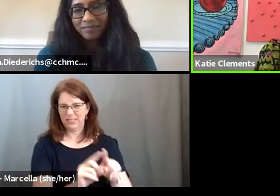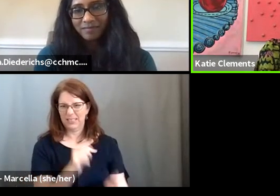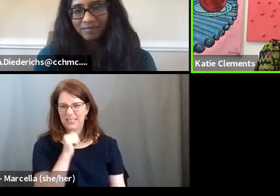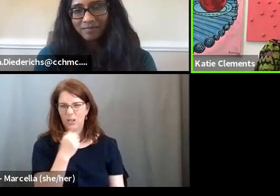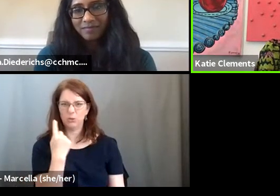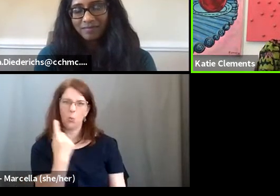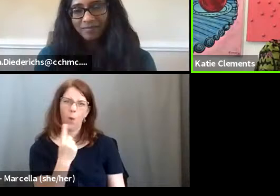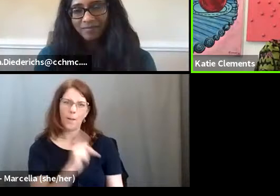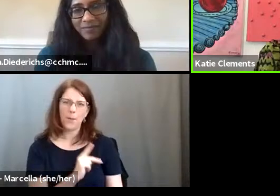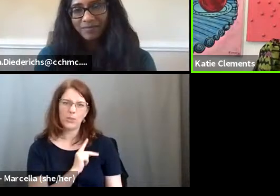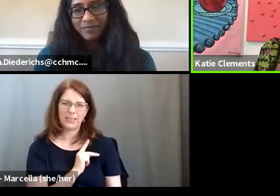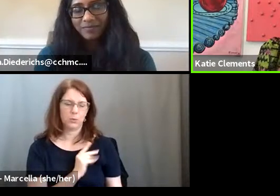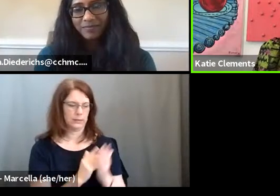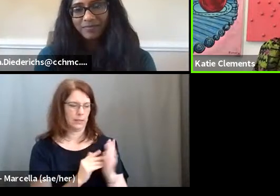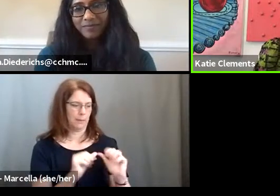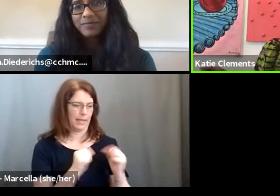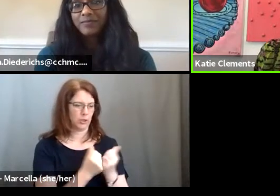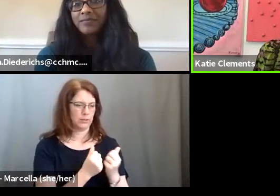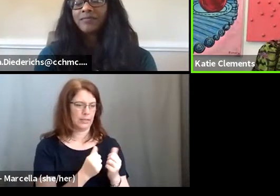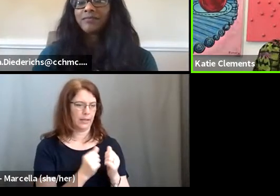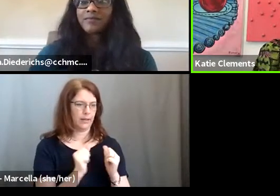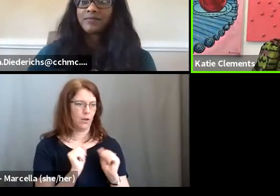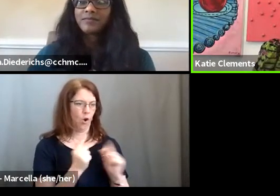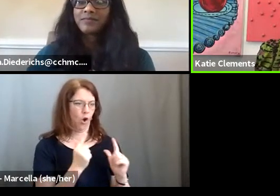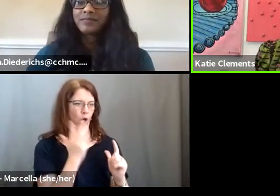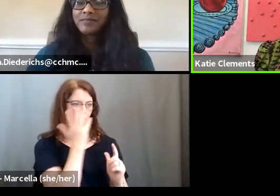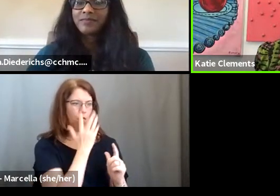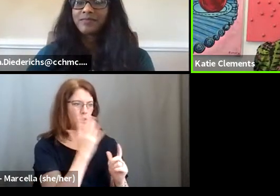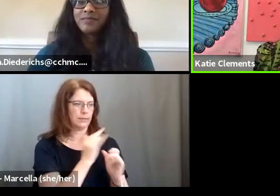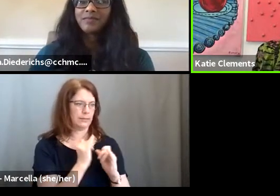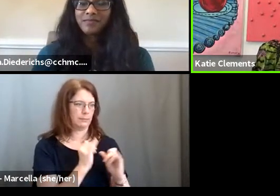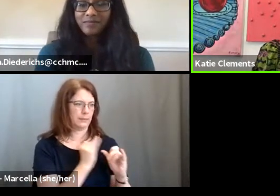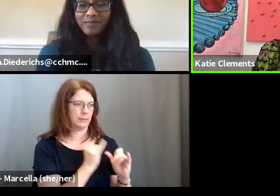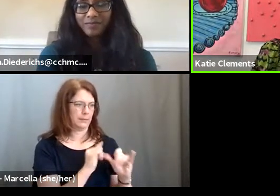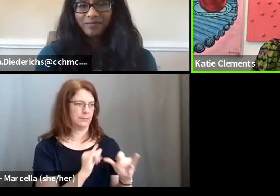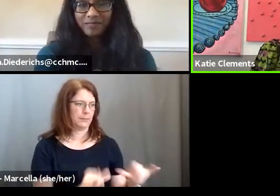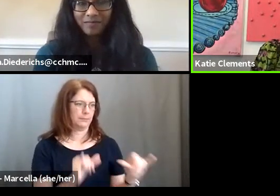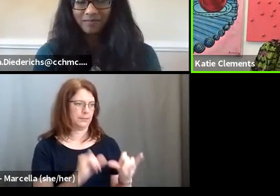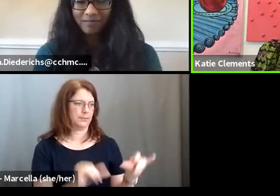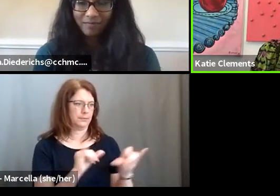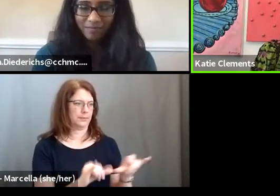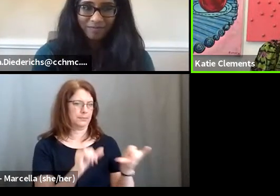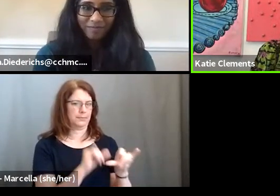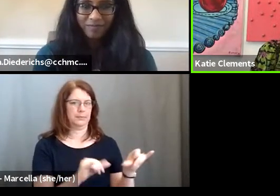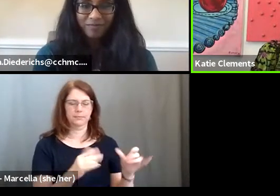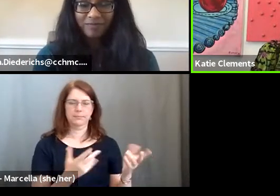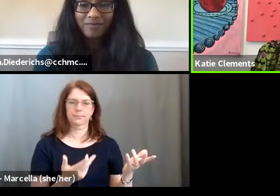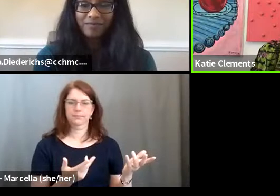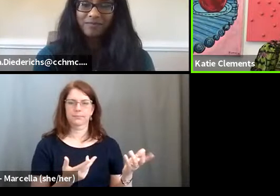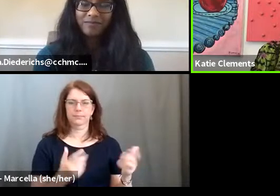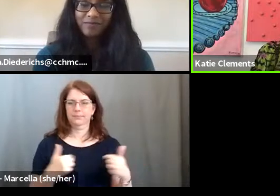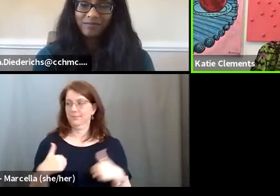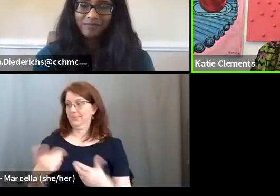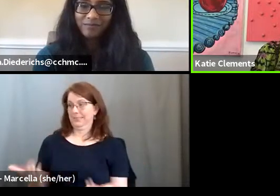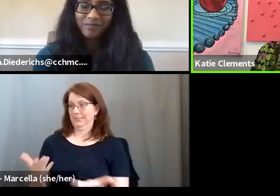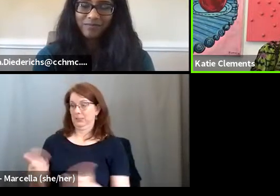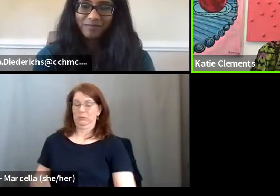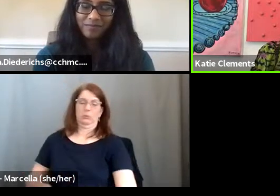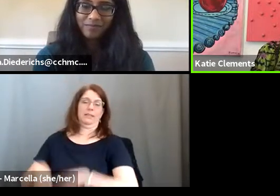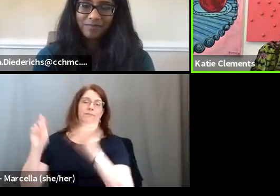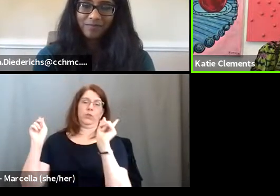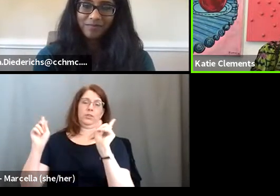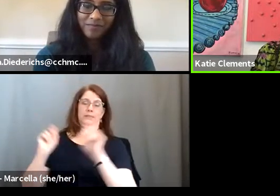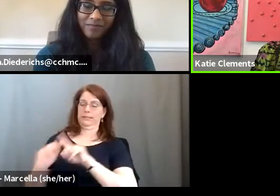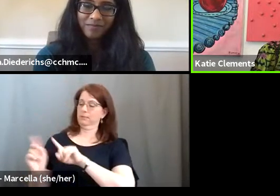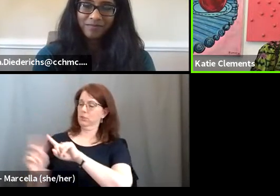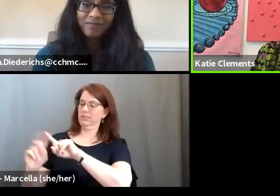some agencies have, where they all kind of look the same, where they all do the same work. Um, we're all totally different,